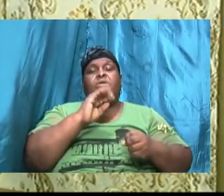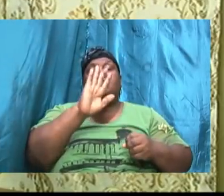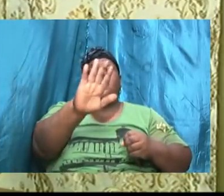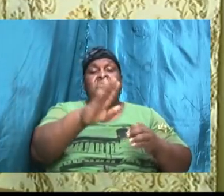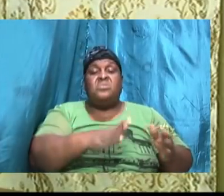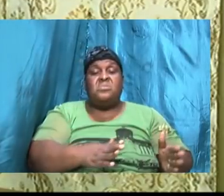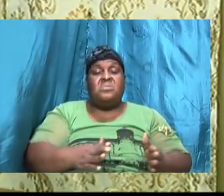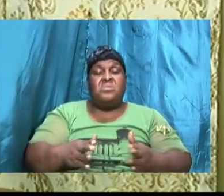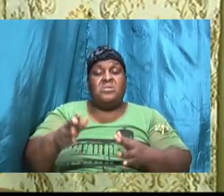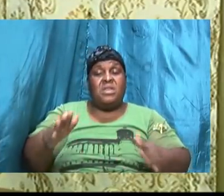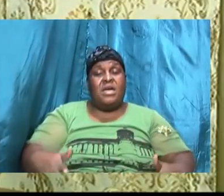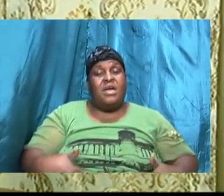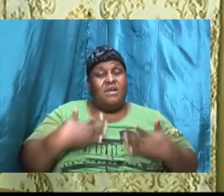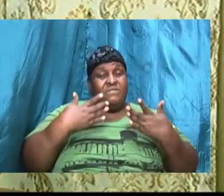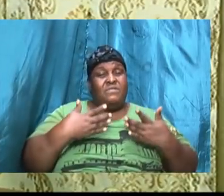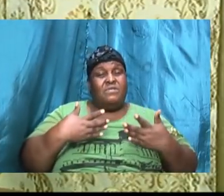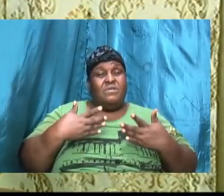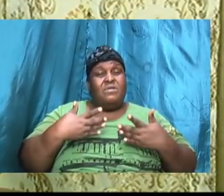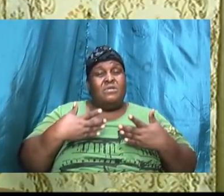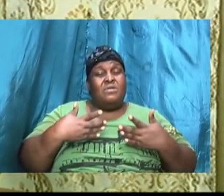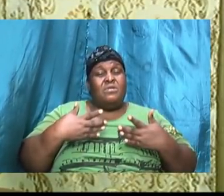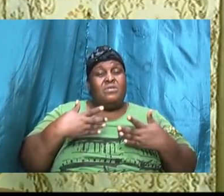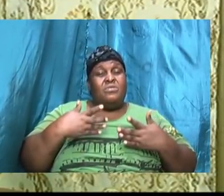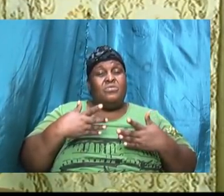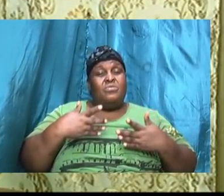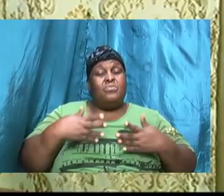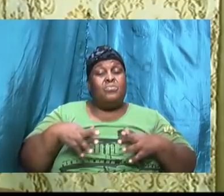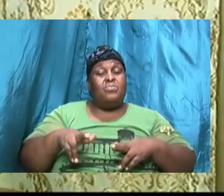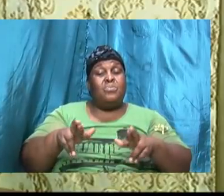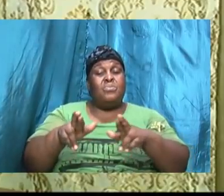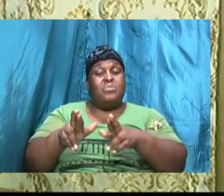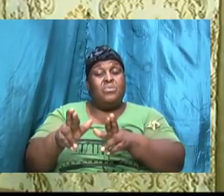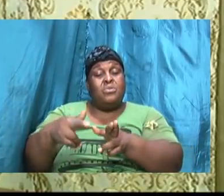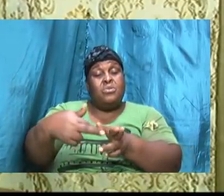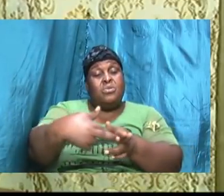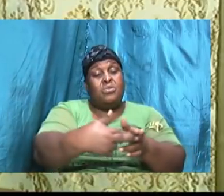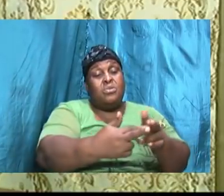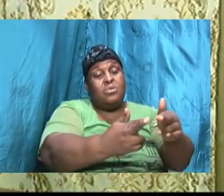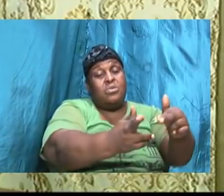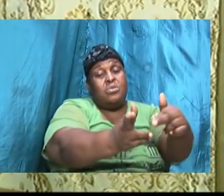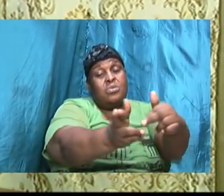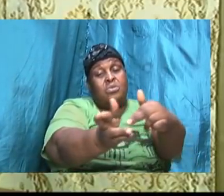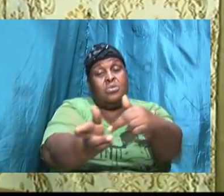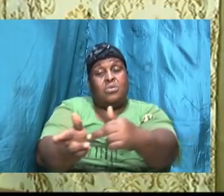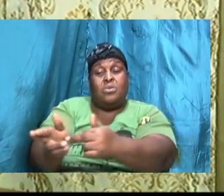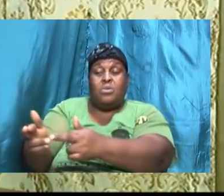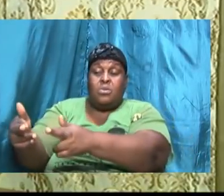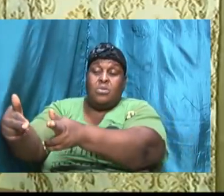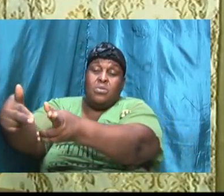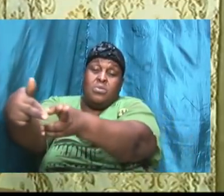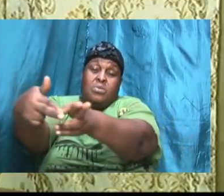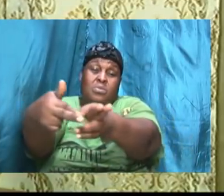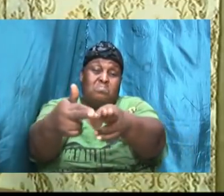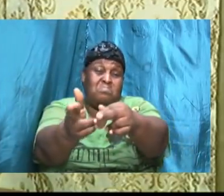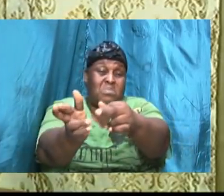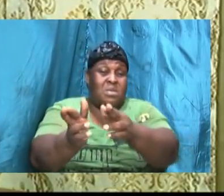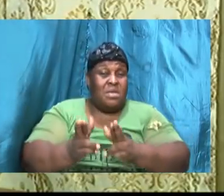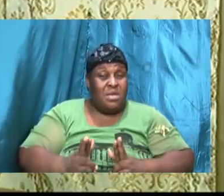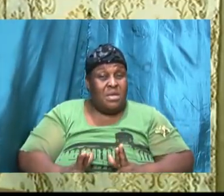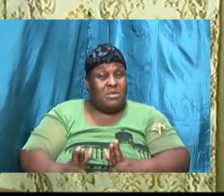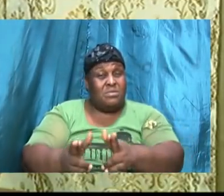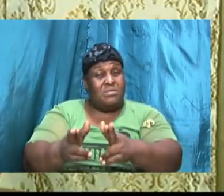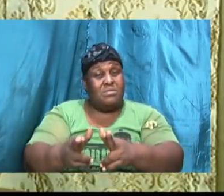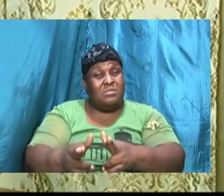turn on it it will take you on the mountain top and it will take you in the valley but God